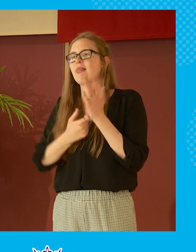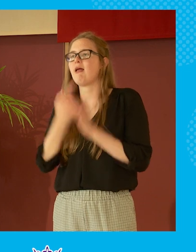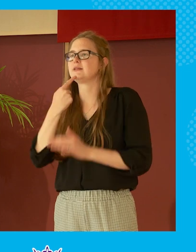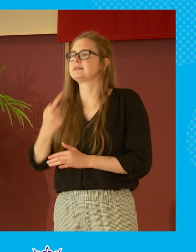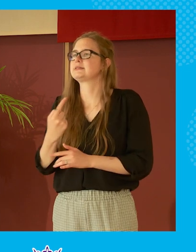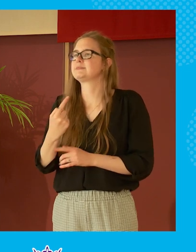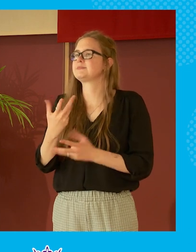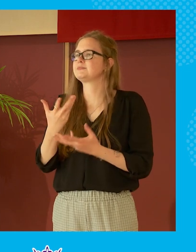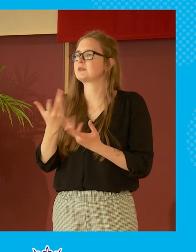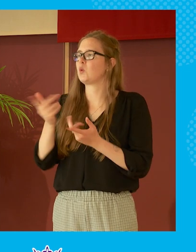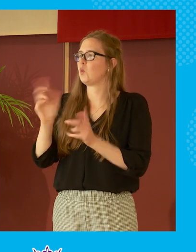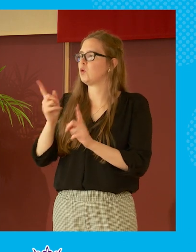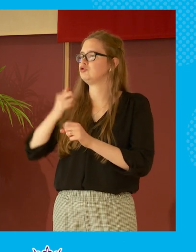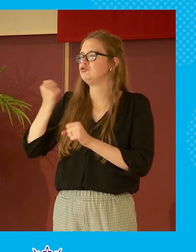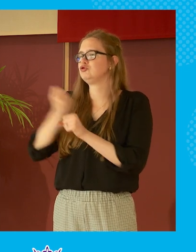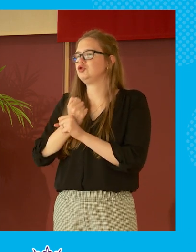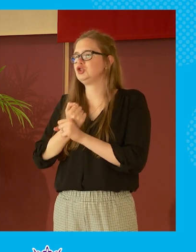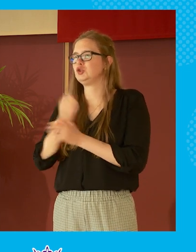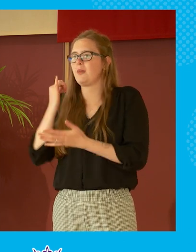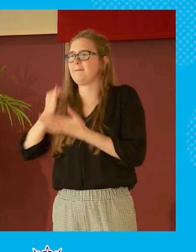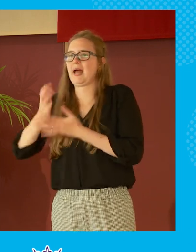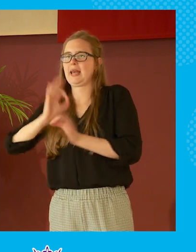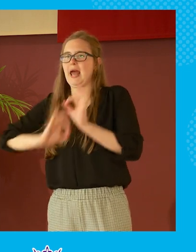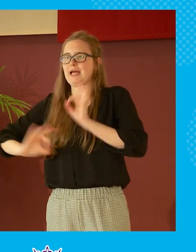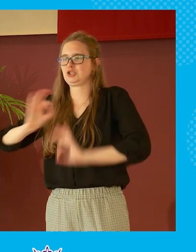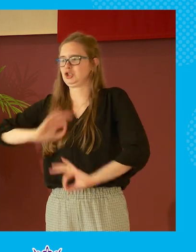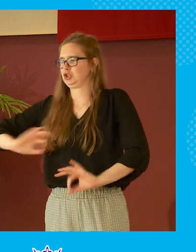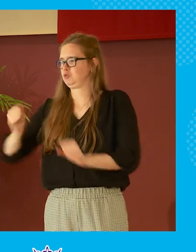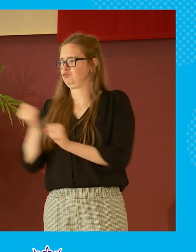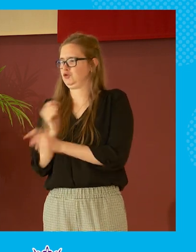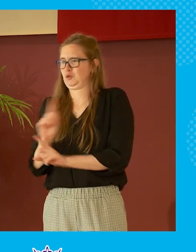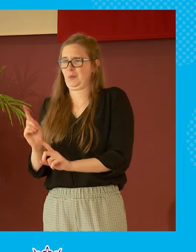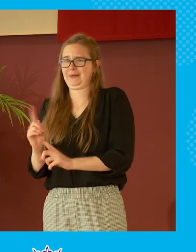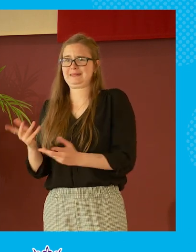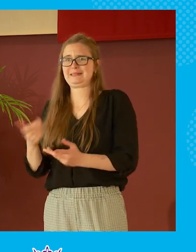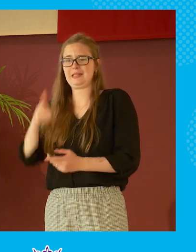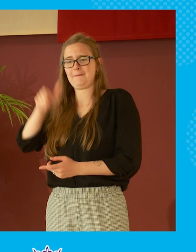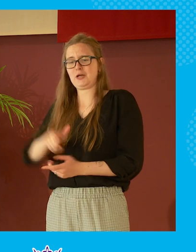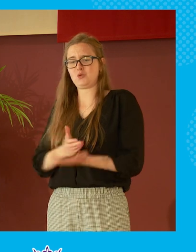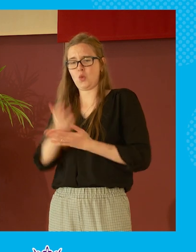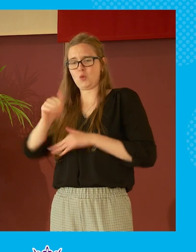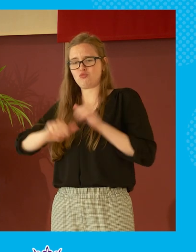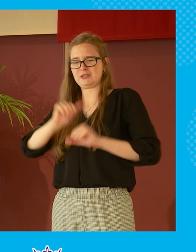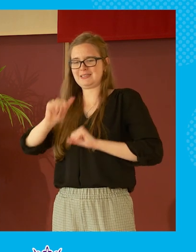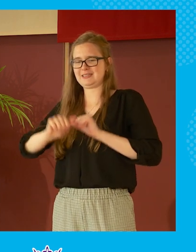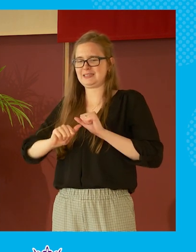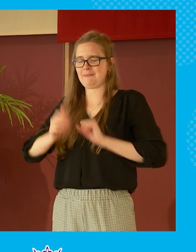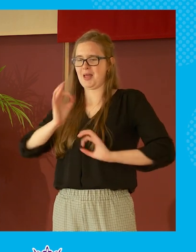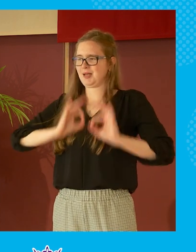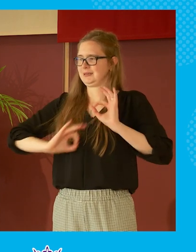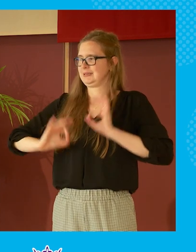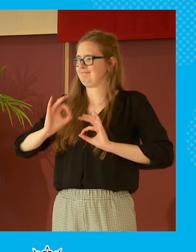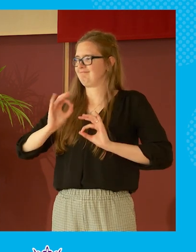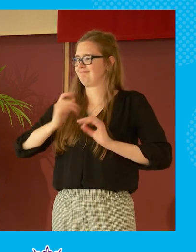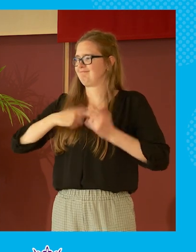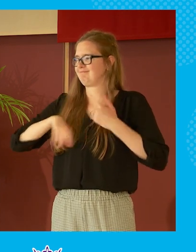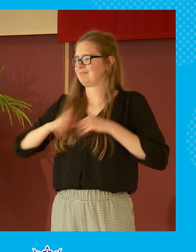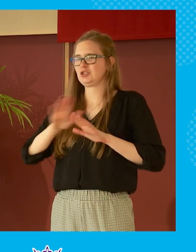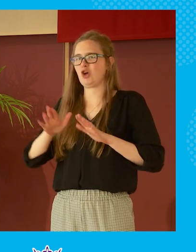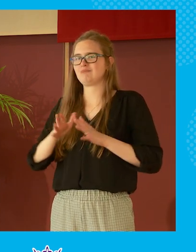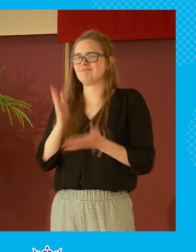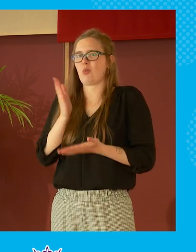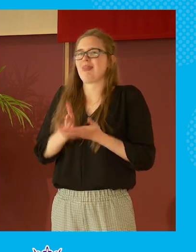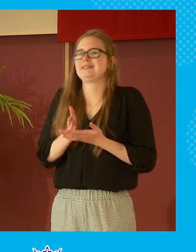is what do you do with bad actors what do you do with somebody who's in the process acting in a way that is not authentic